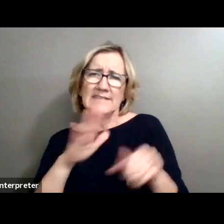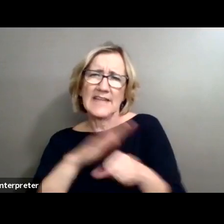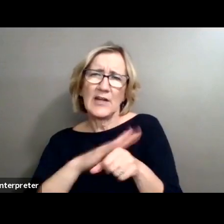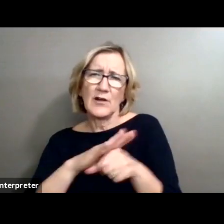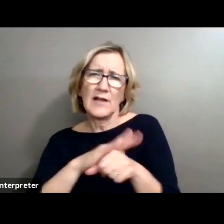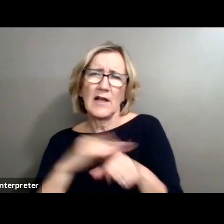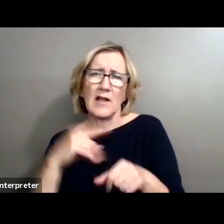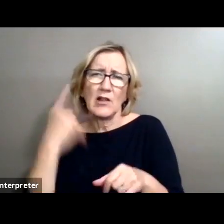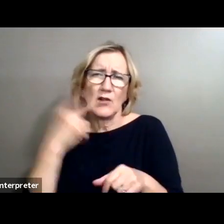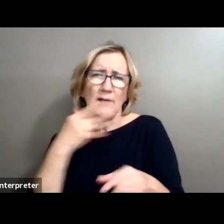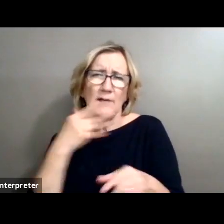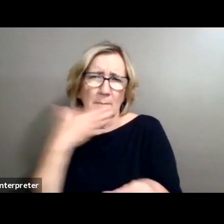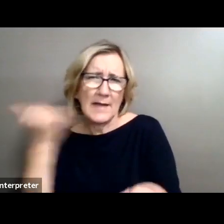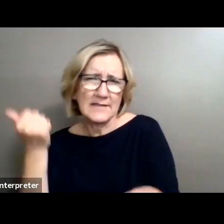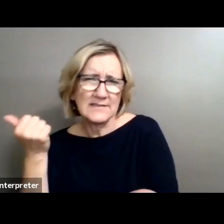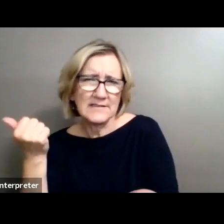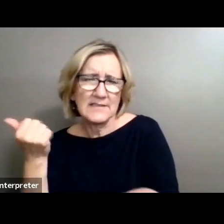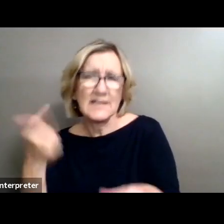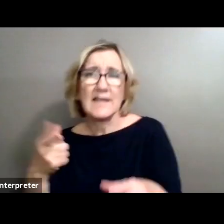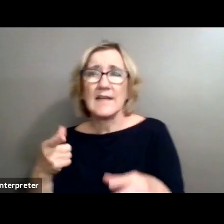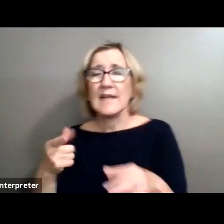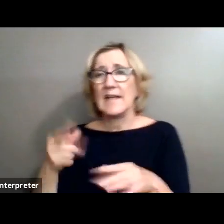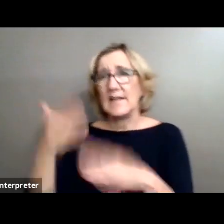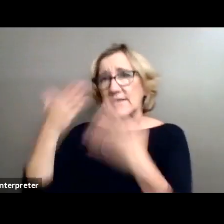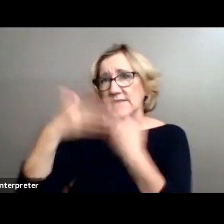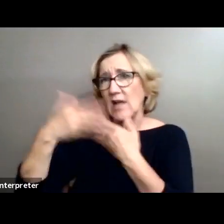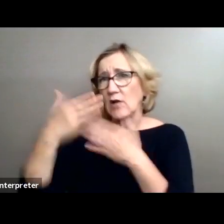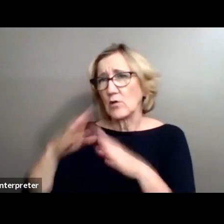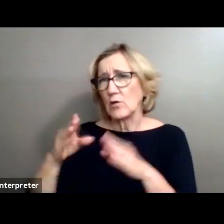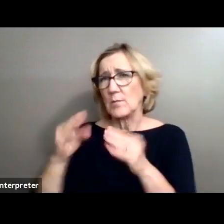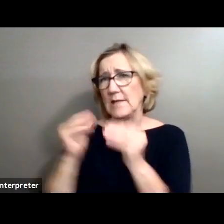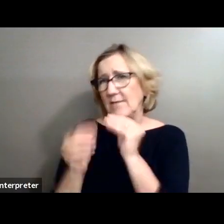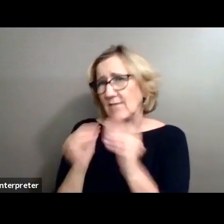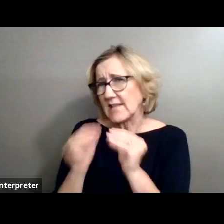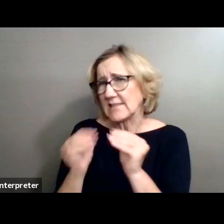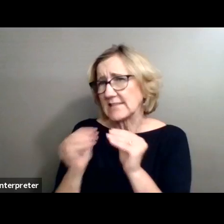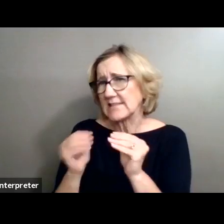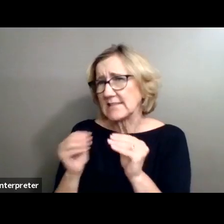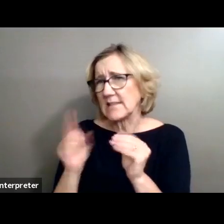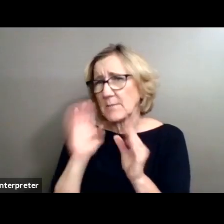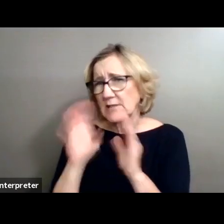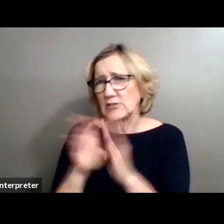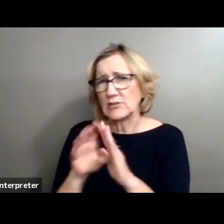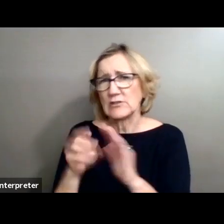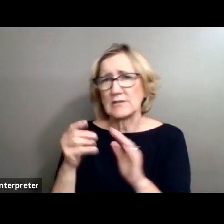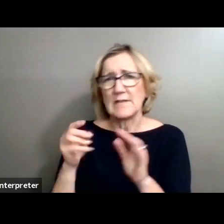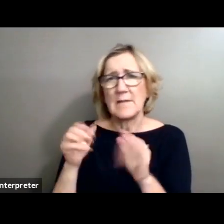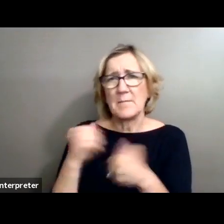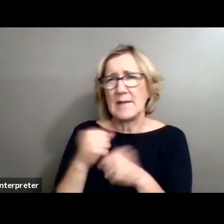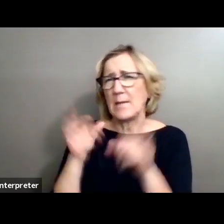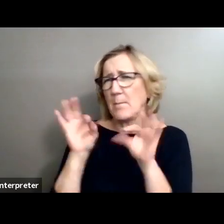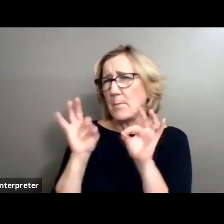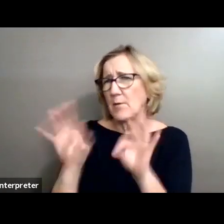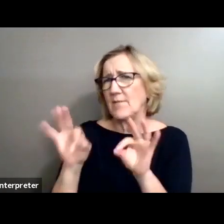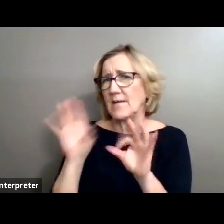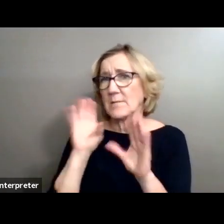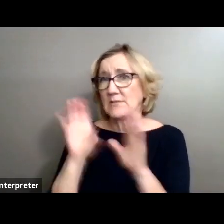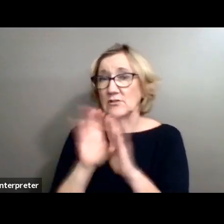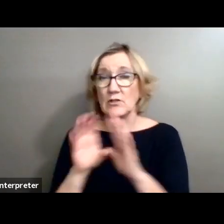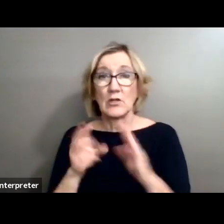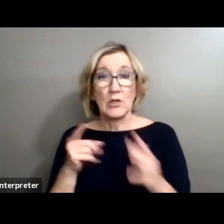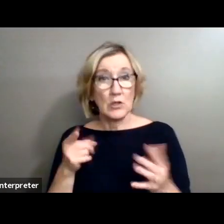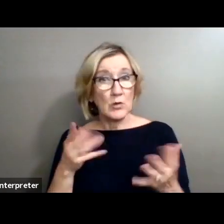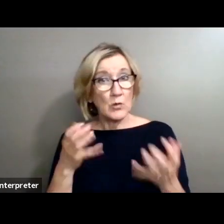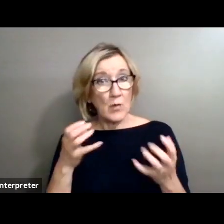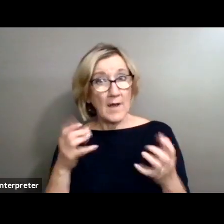room, he fixed the photos and combined images to create a perfect portrait. Wouldn't you guys want a photographer to help you look